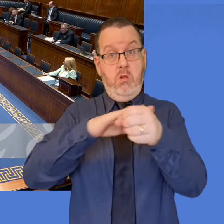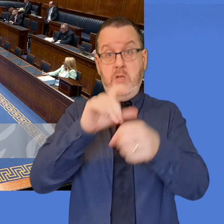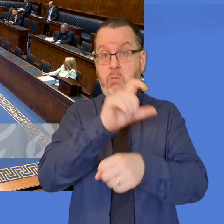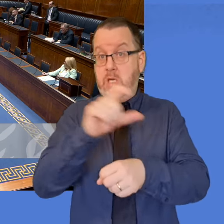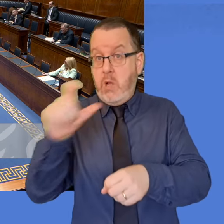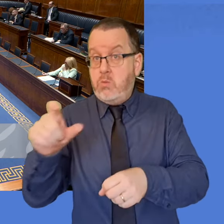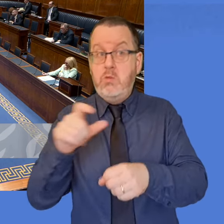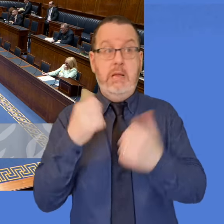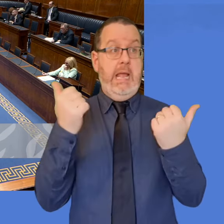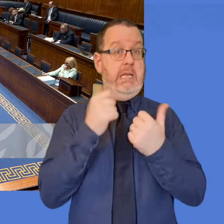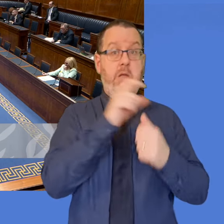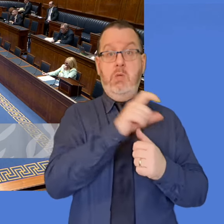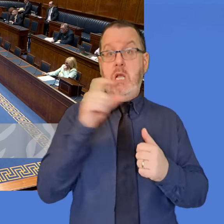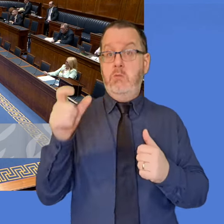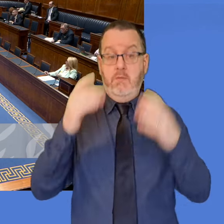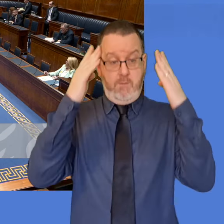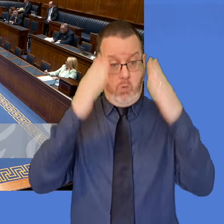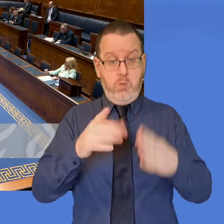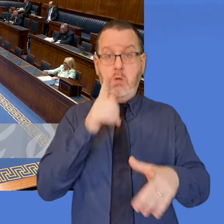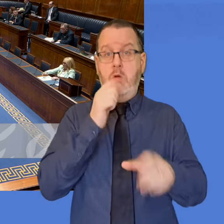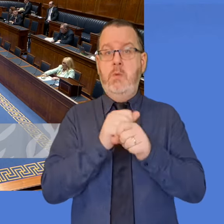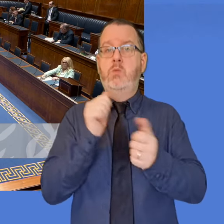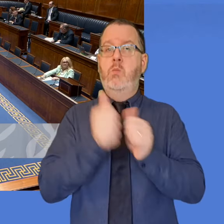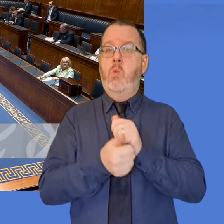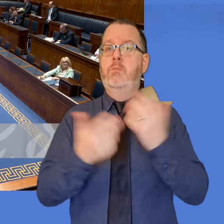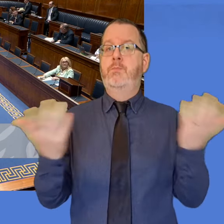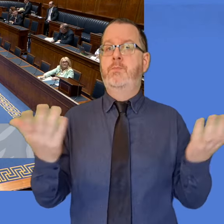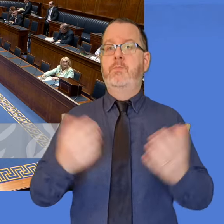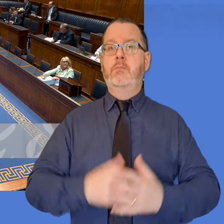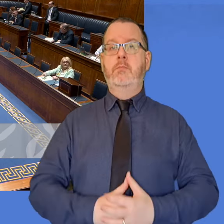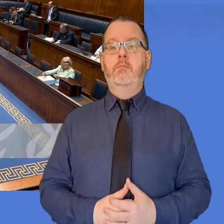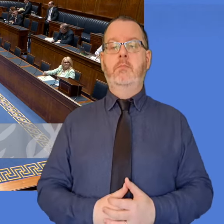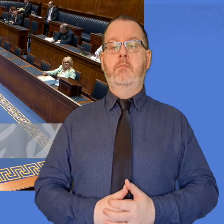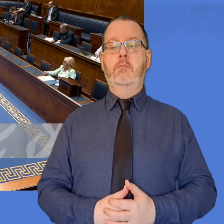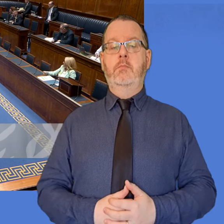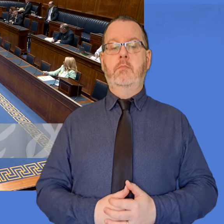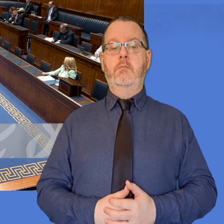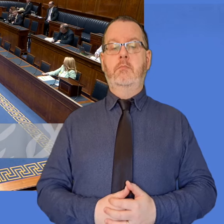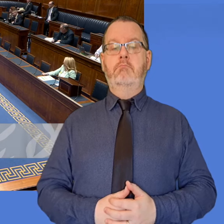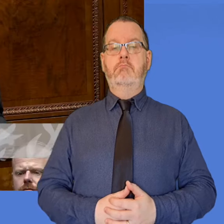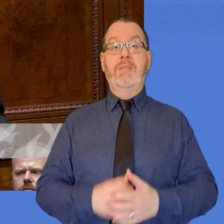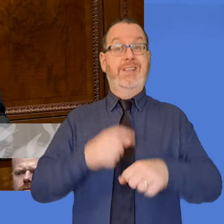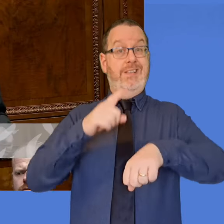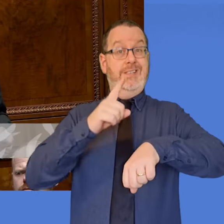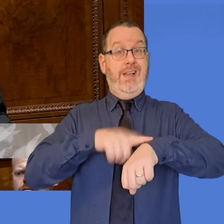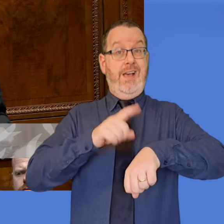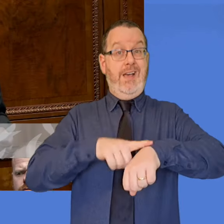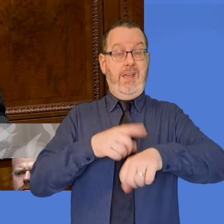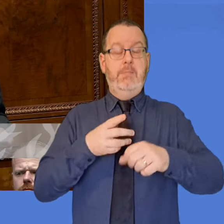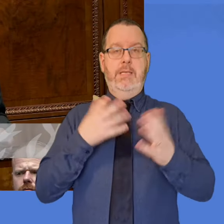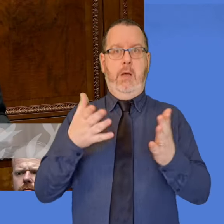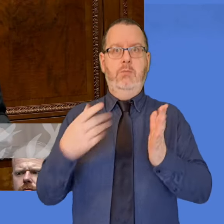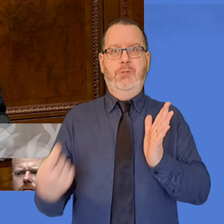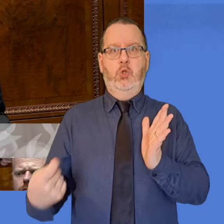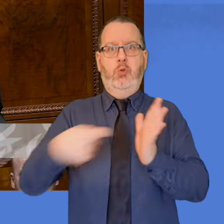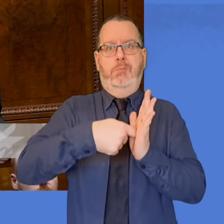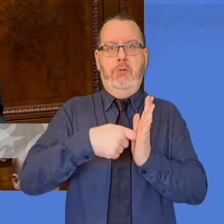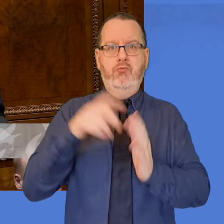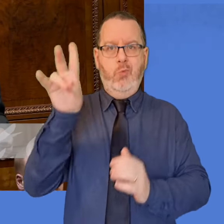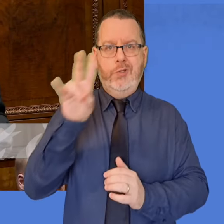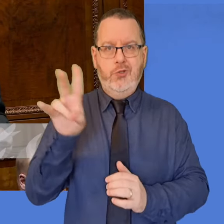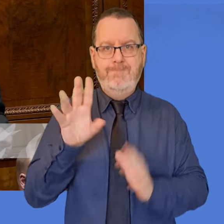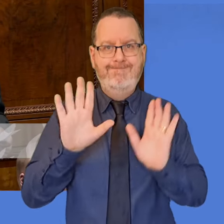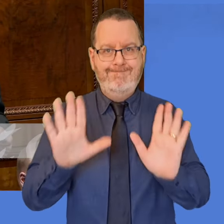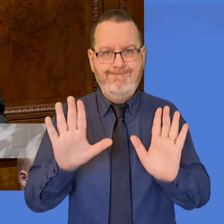In the pressure of time, I'll move straight to the supplementary. It's in relation to the regional and sub-regional stadia programmes. Minister,